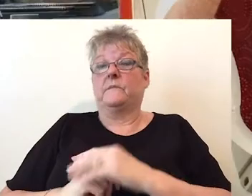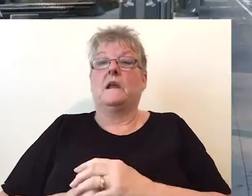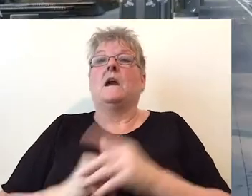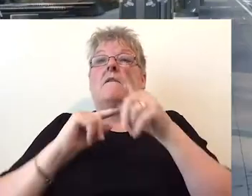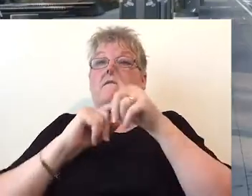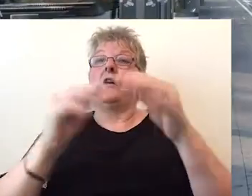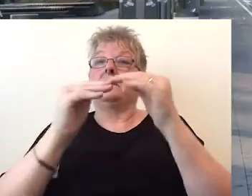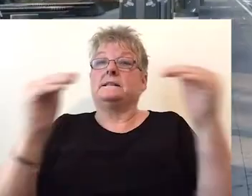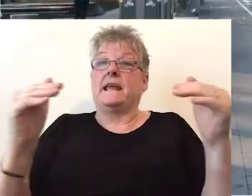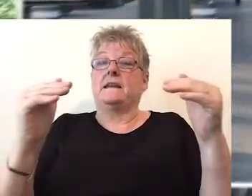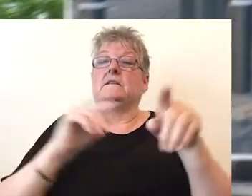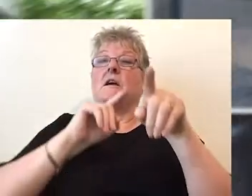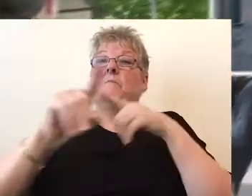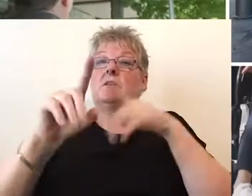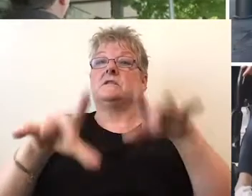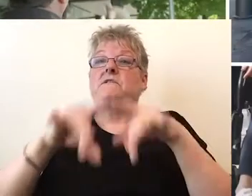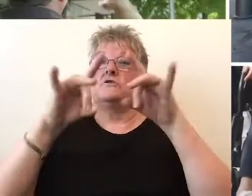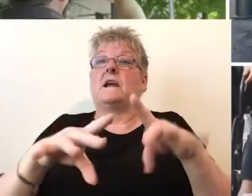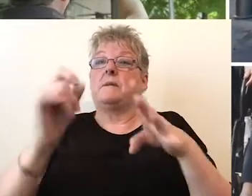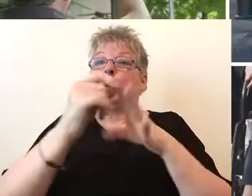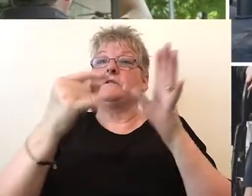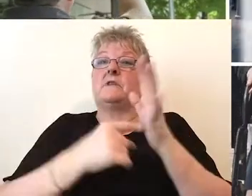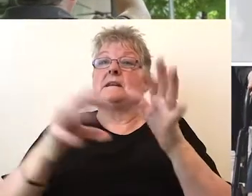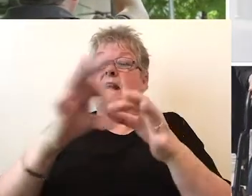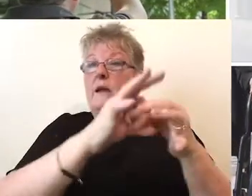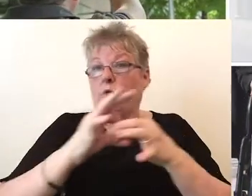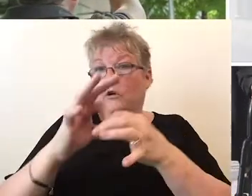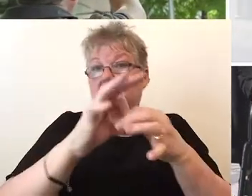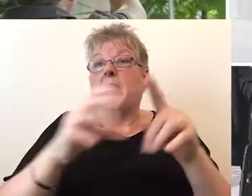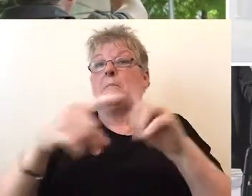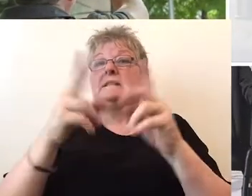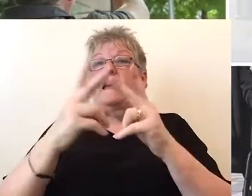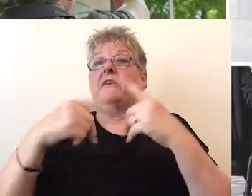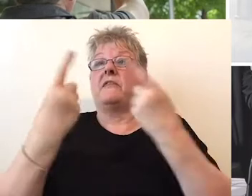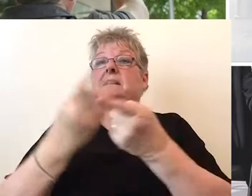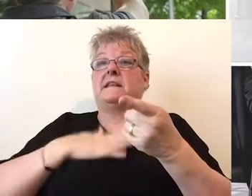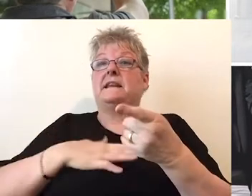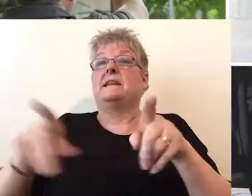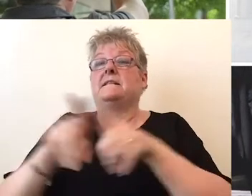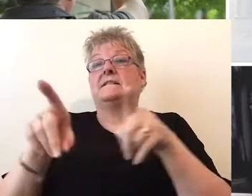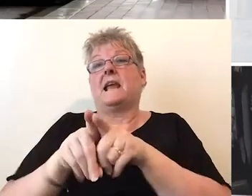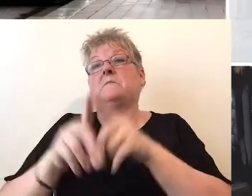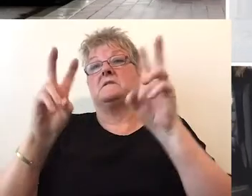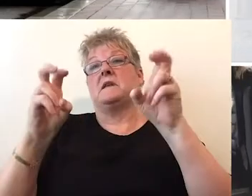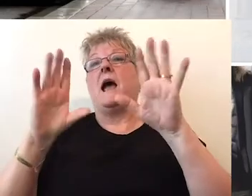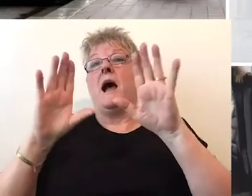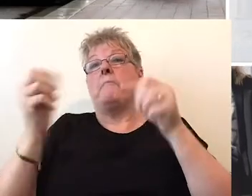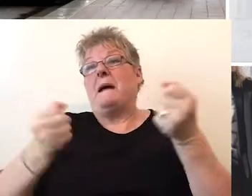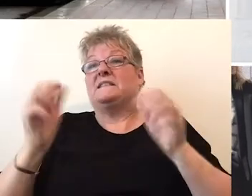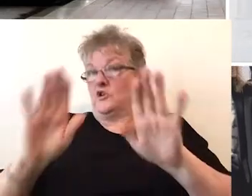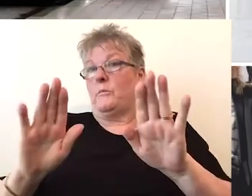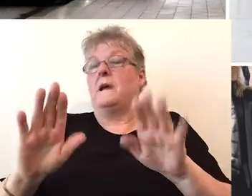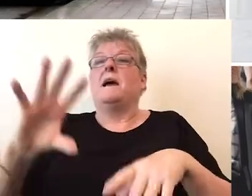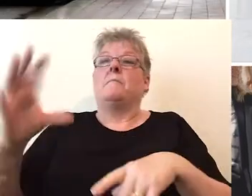Under the standard the majority of Australia's public transport networks and associated infrastructure such as bus stops